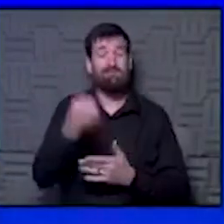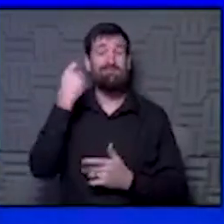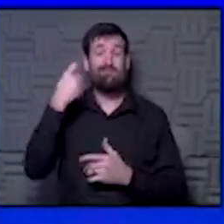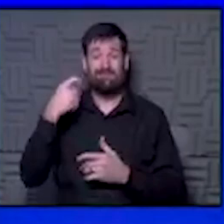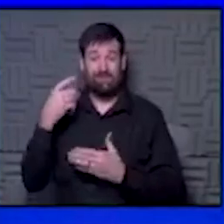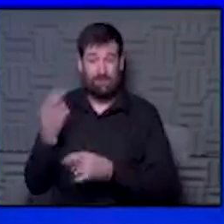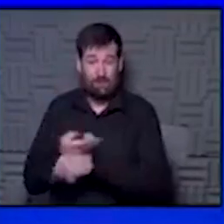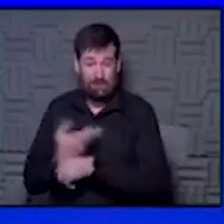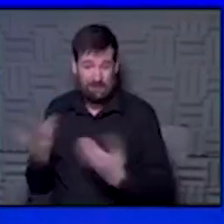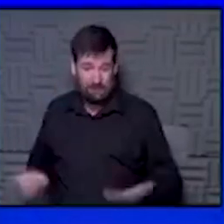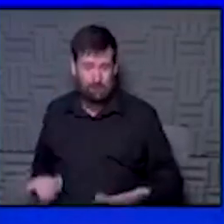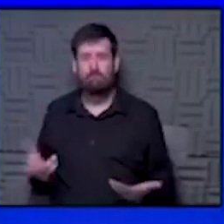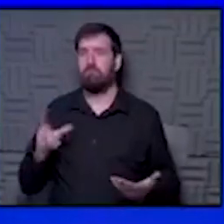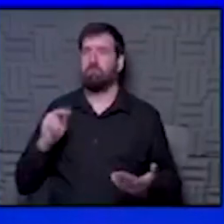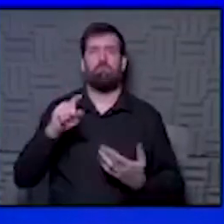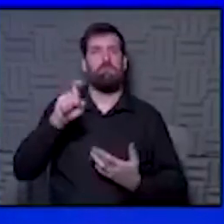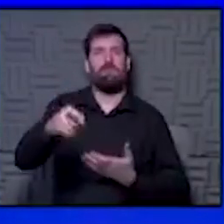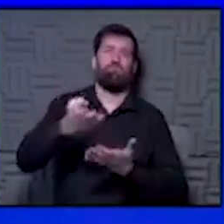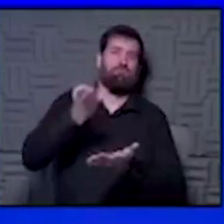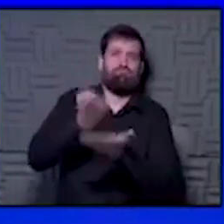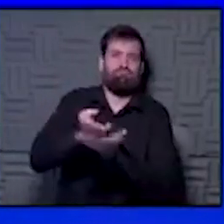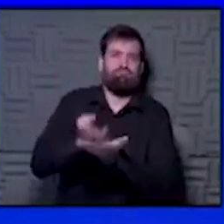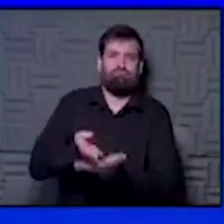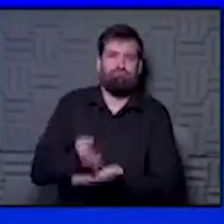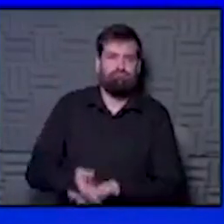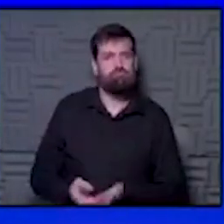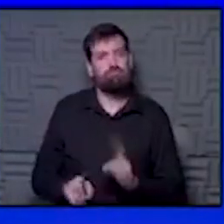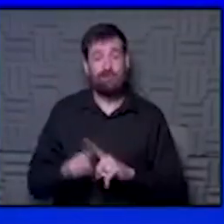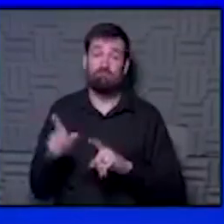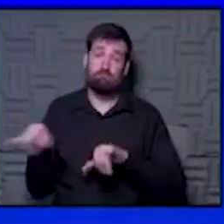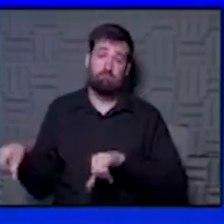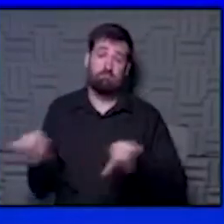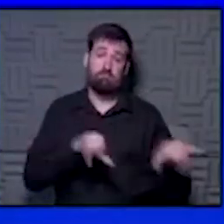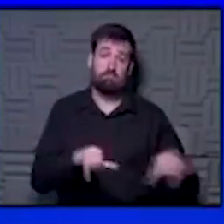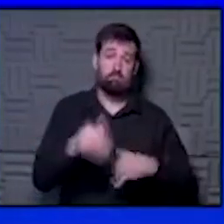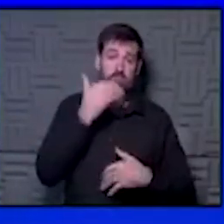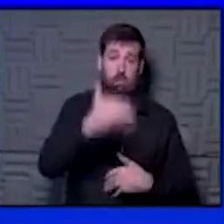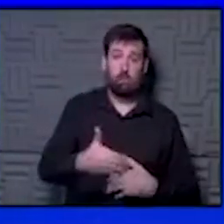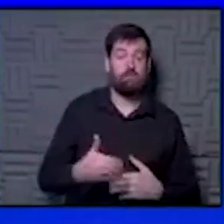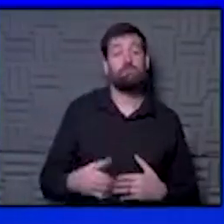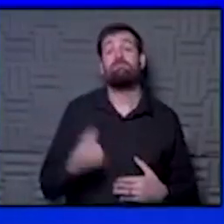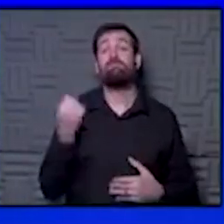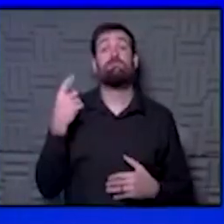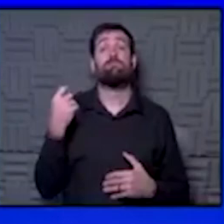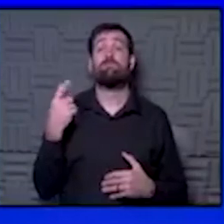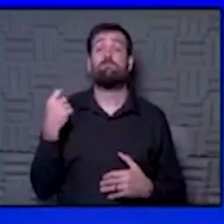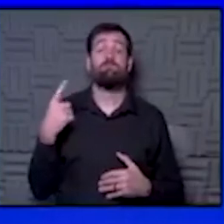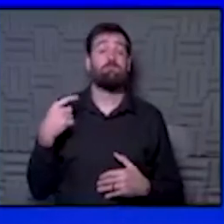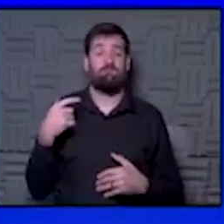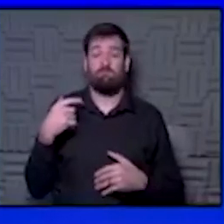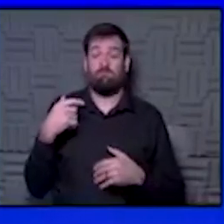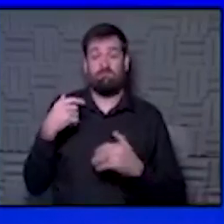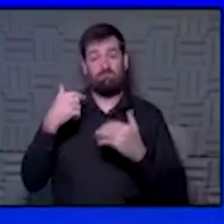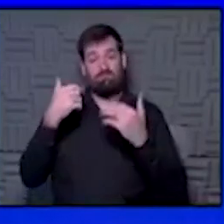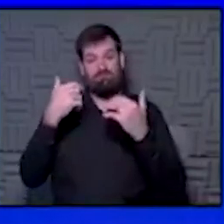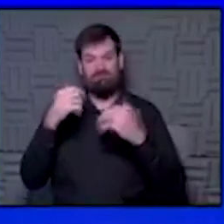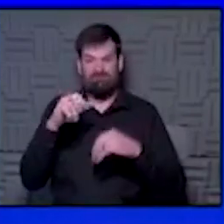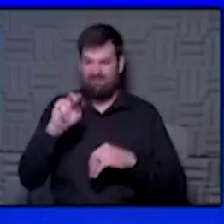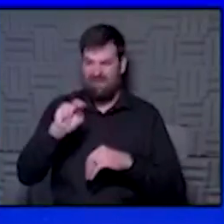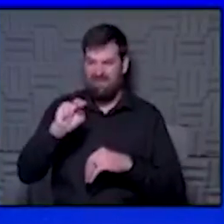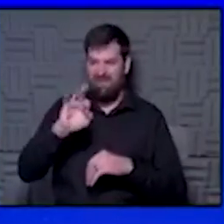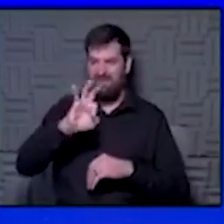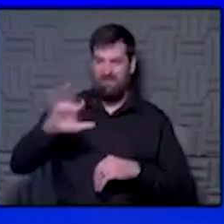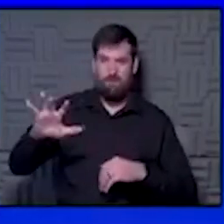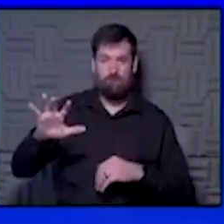healthcare setting. We need to make sure they're validated and vetted, but those are just as good as well. And certainly nothing provides as much protection as an N95.